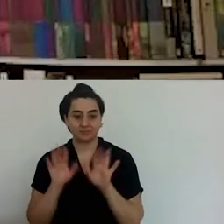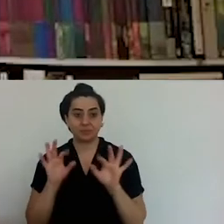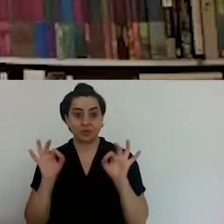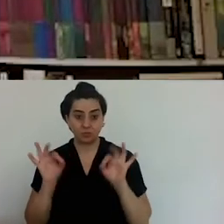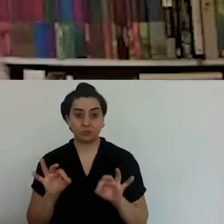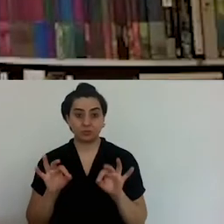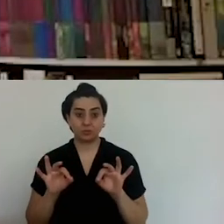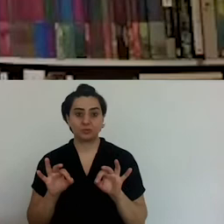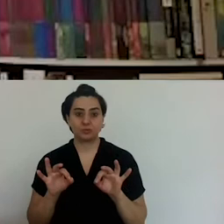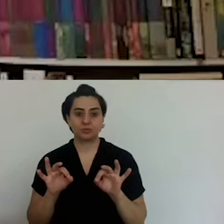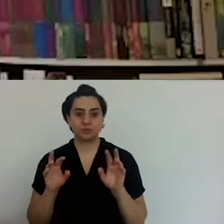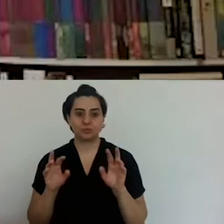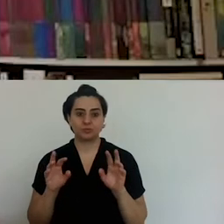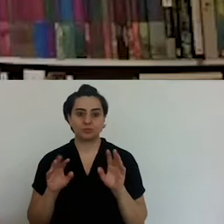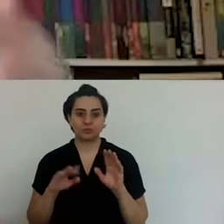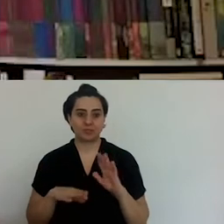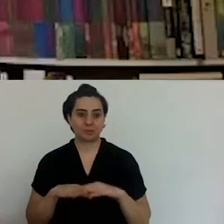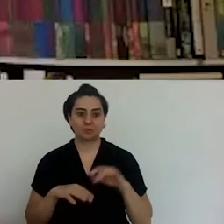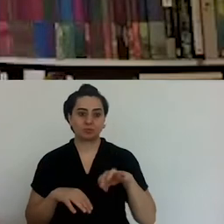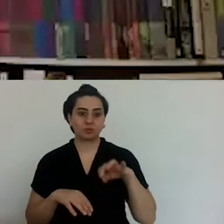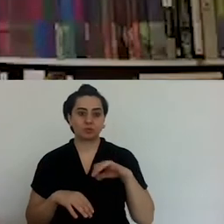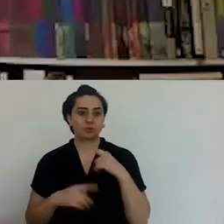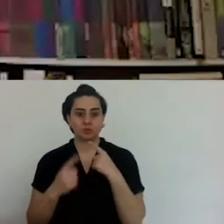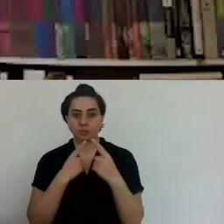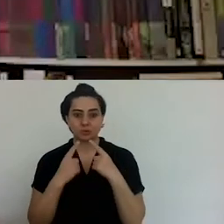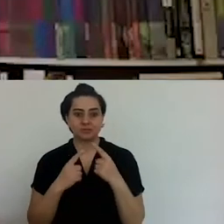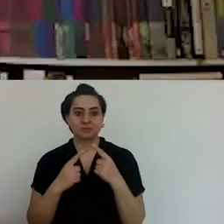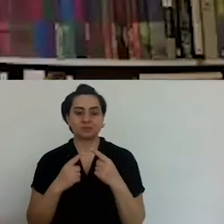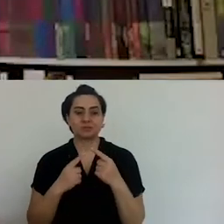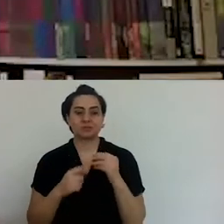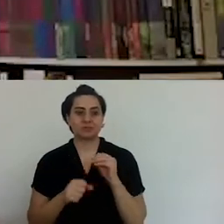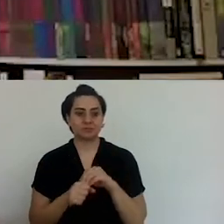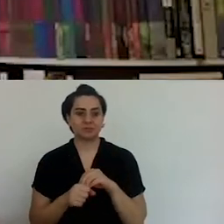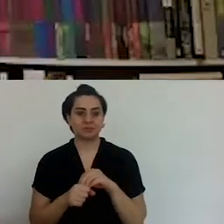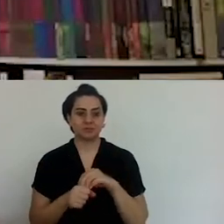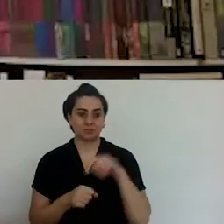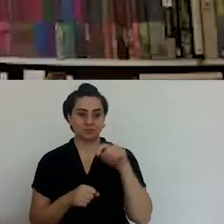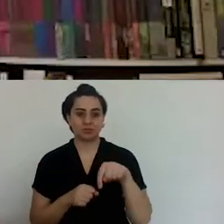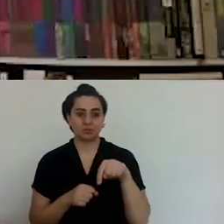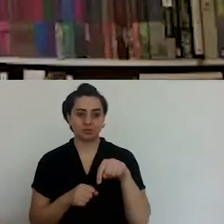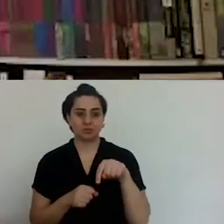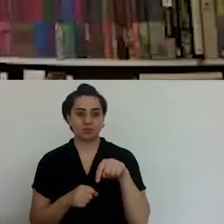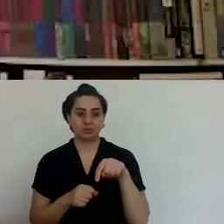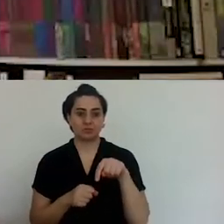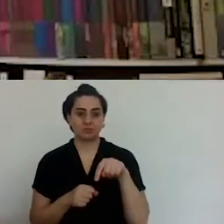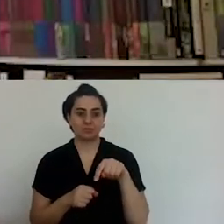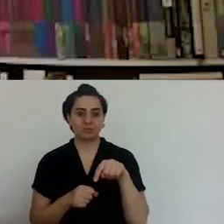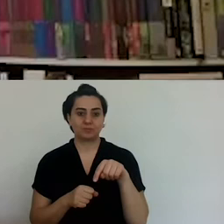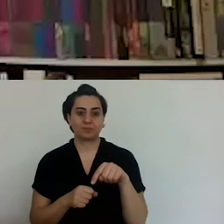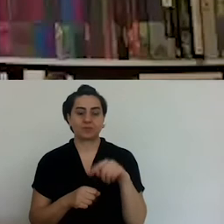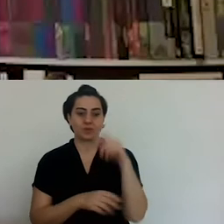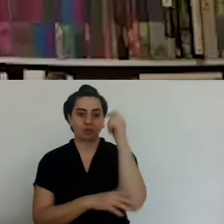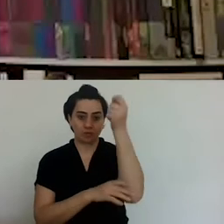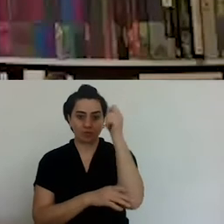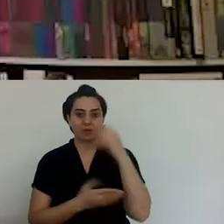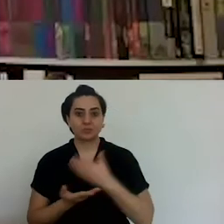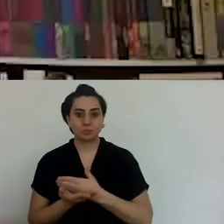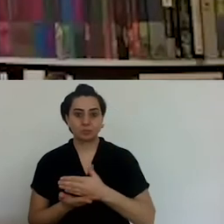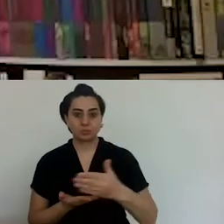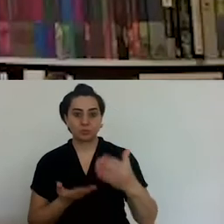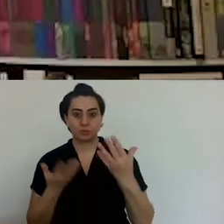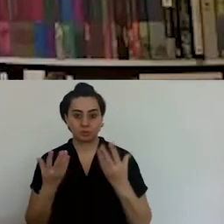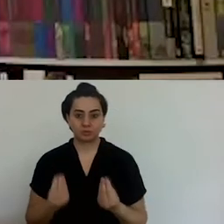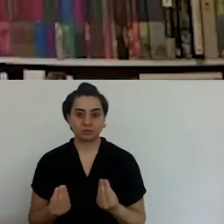respect to her. And in today's event, and the story we will be talking about today, we see the